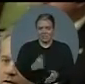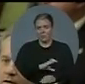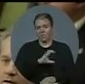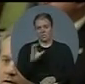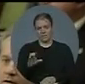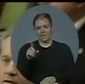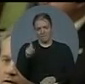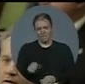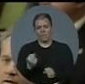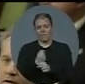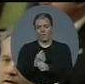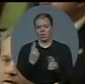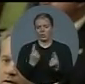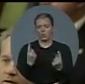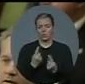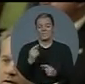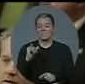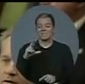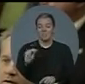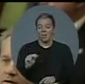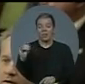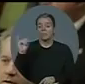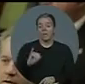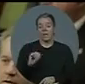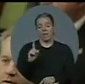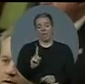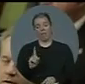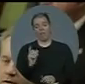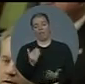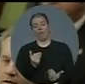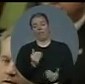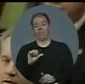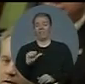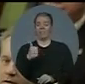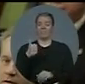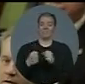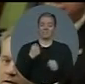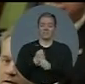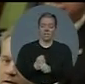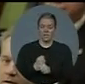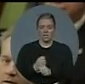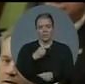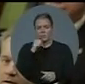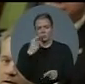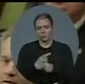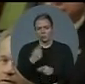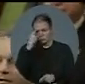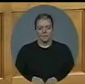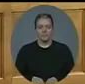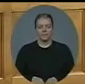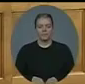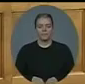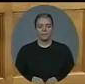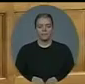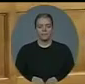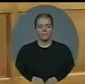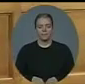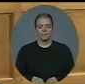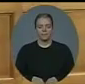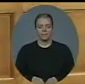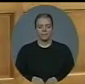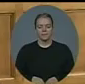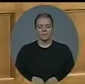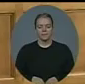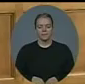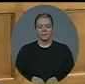ten years to get here. Mr. Speaker, that's not fair to them, it's not fair to their families here, and it's not fair to Canada. Mr. Speaker,